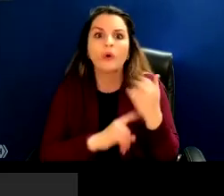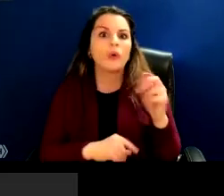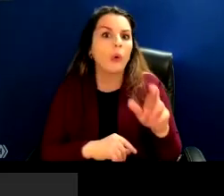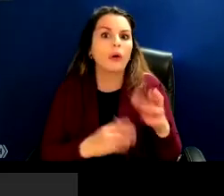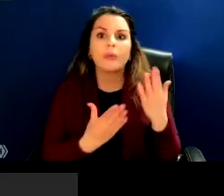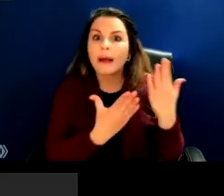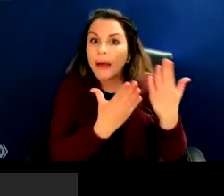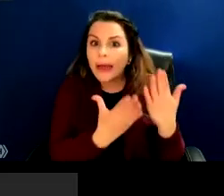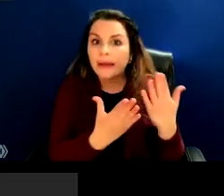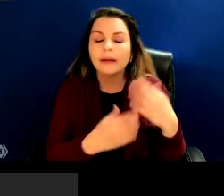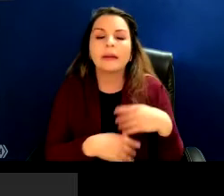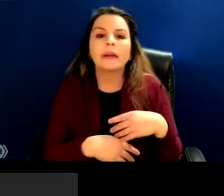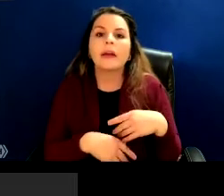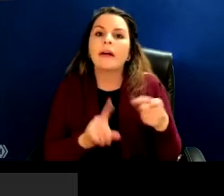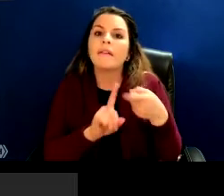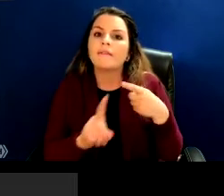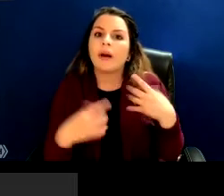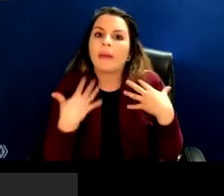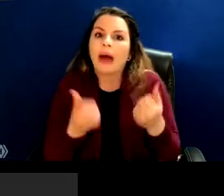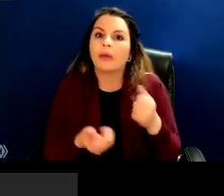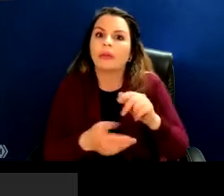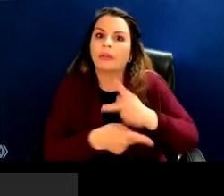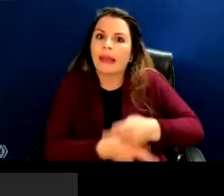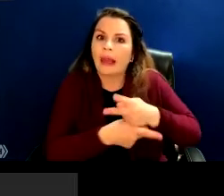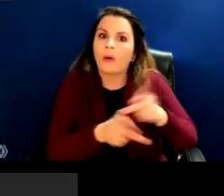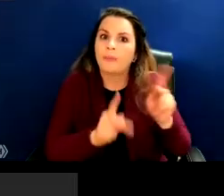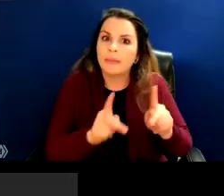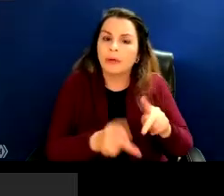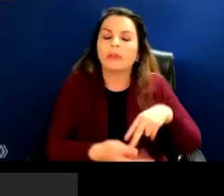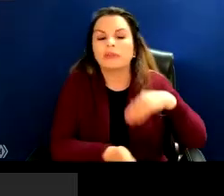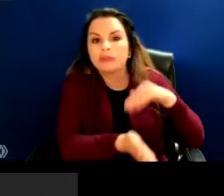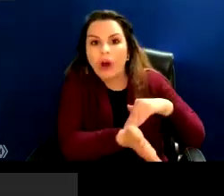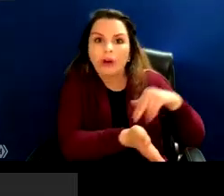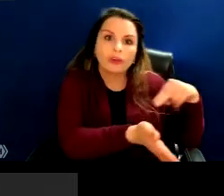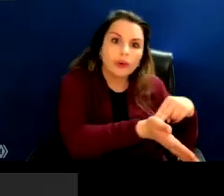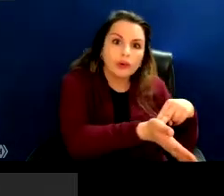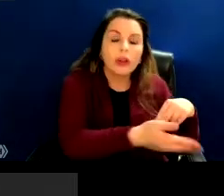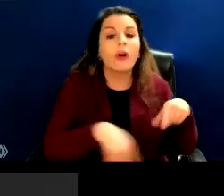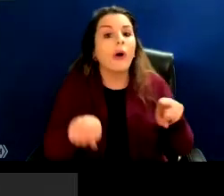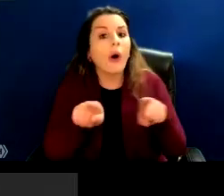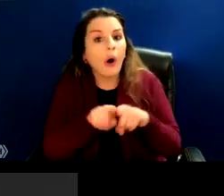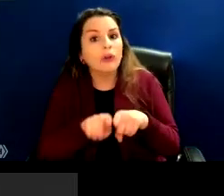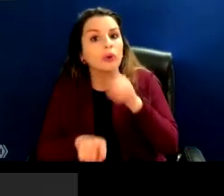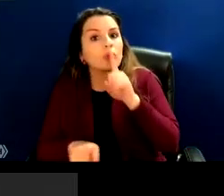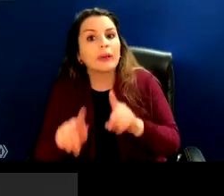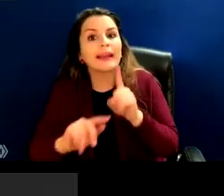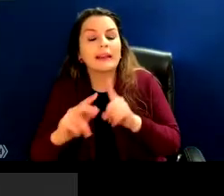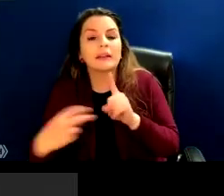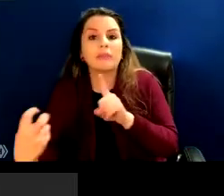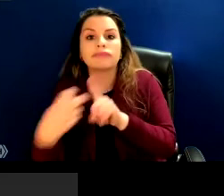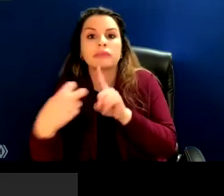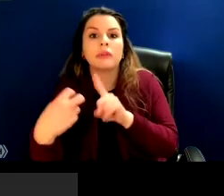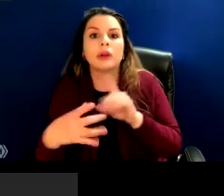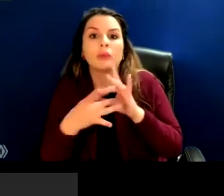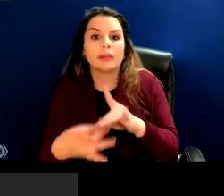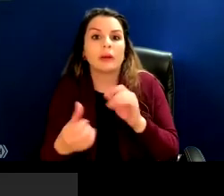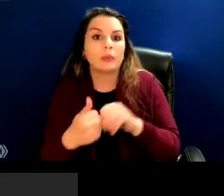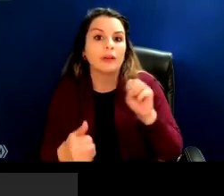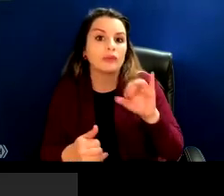that are recommended to them by healthcare professionals, but also the way in which they are targeted through social media